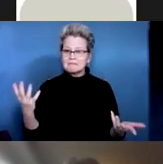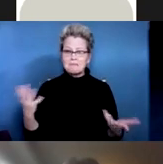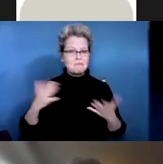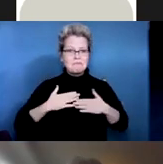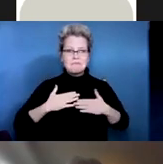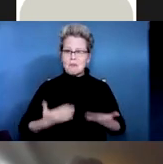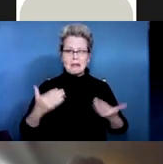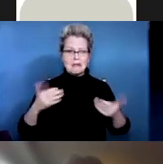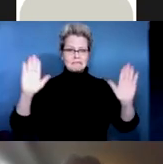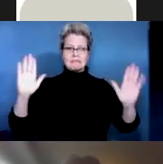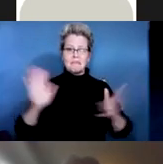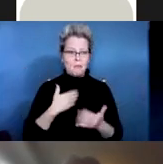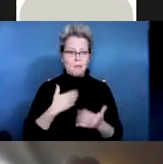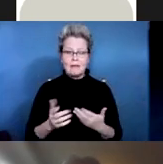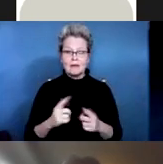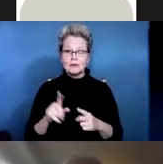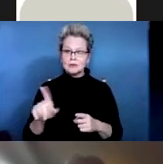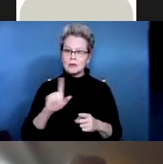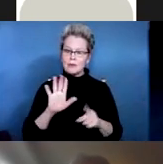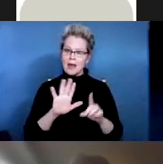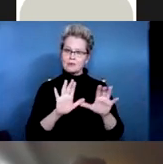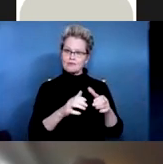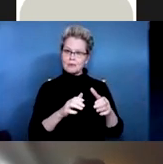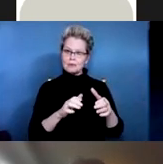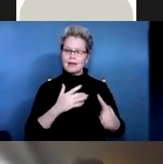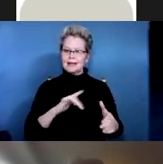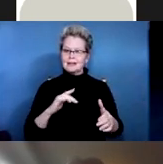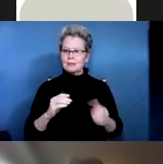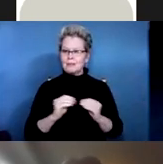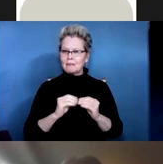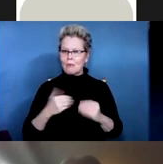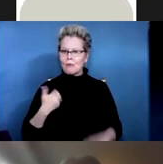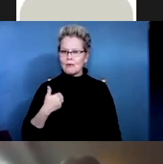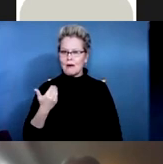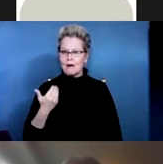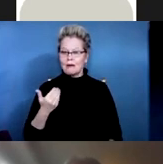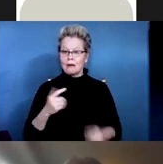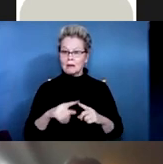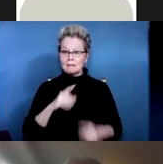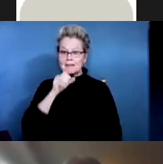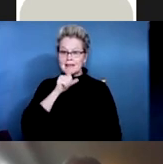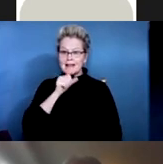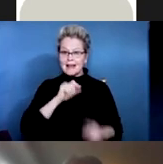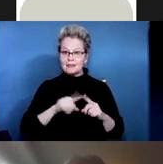so generally it's a younger population, although the age has been increasing over recently.